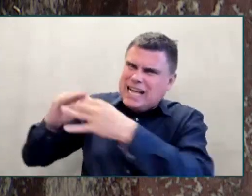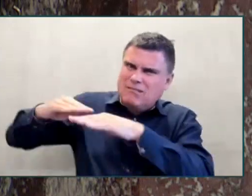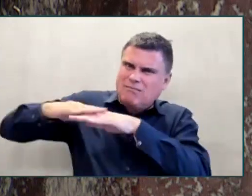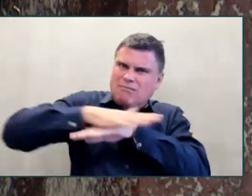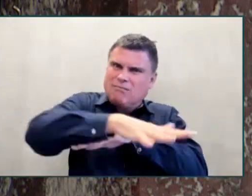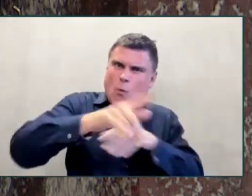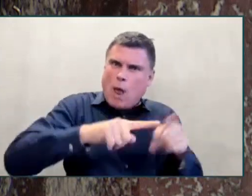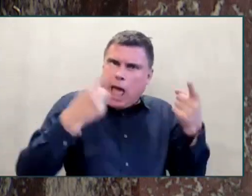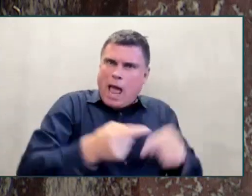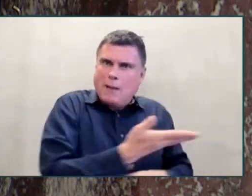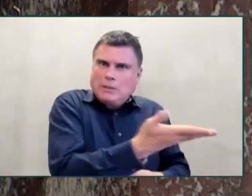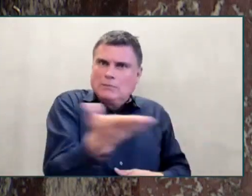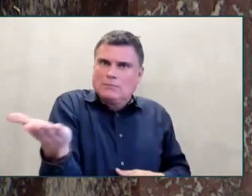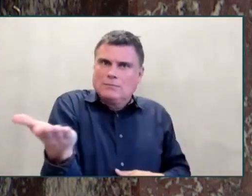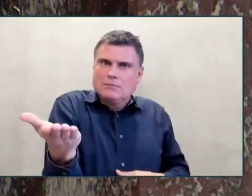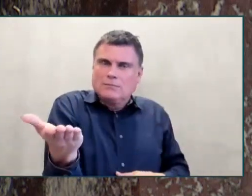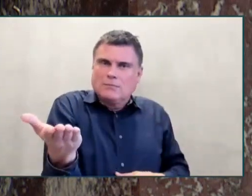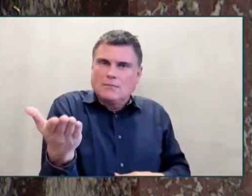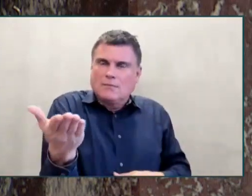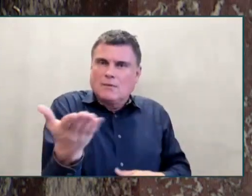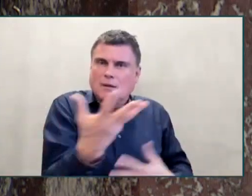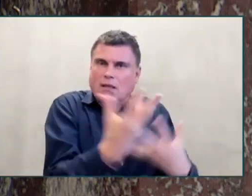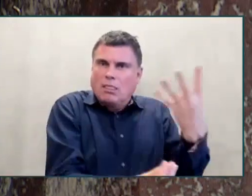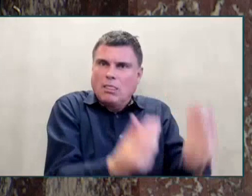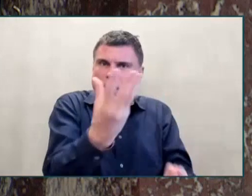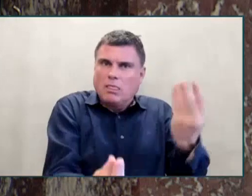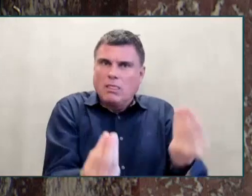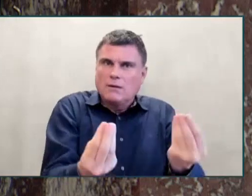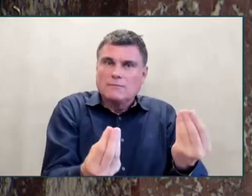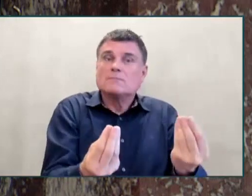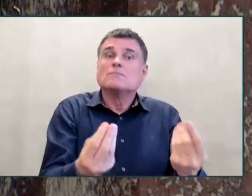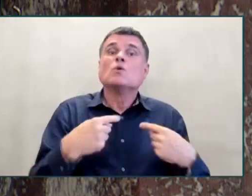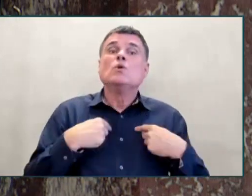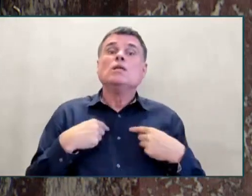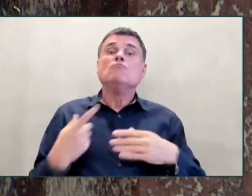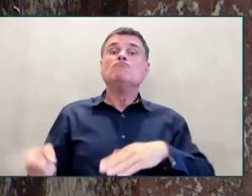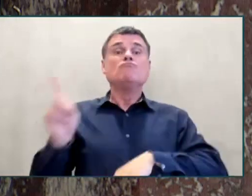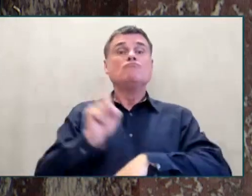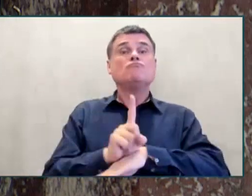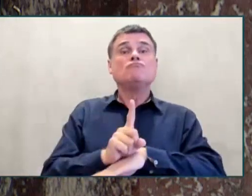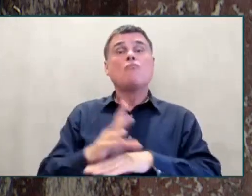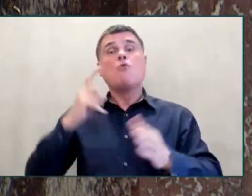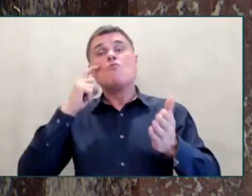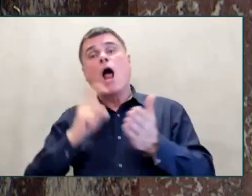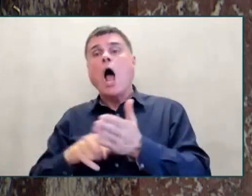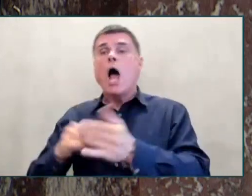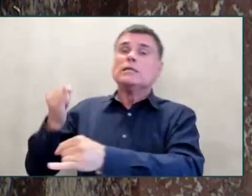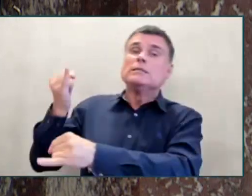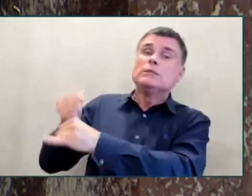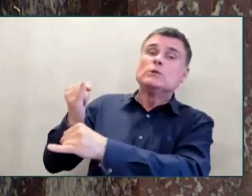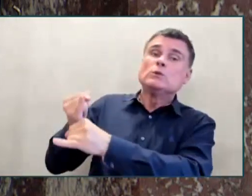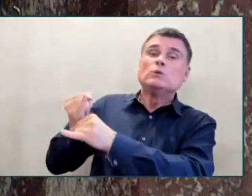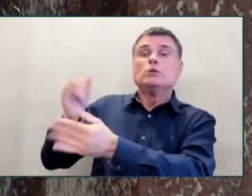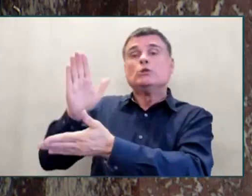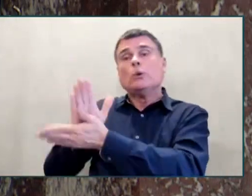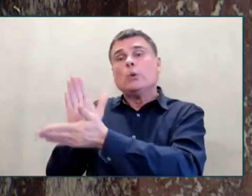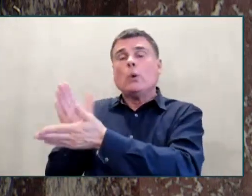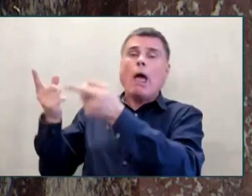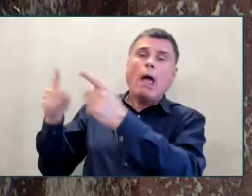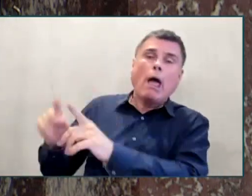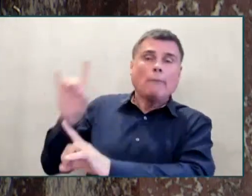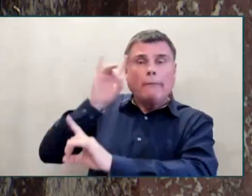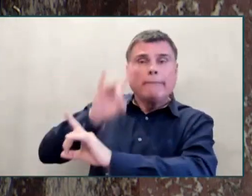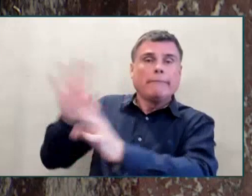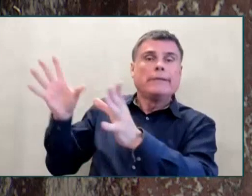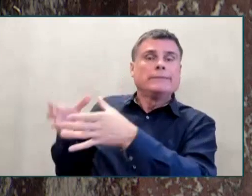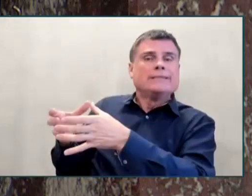residential schools, it is important that we are fully embracing and aware of the deep pain and suffering that it has not